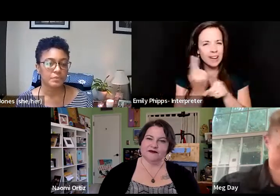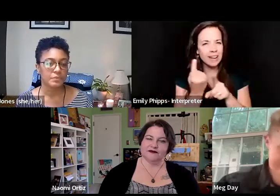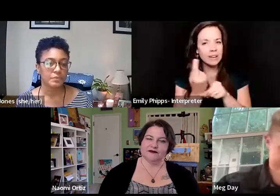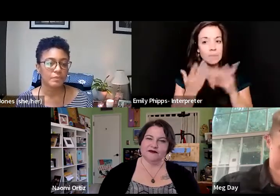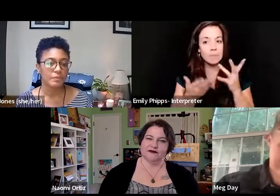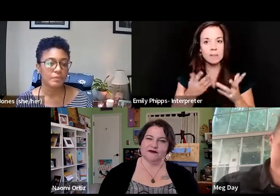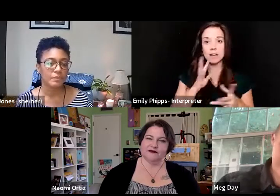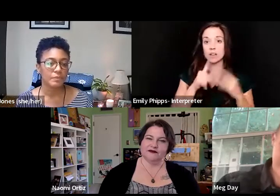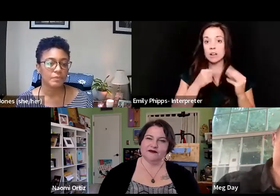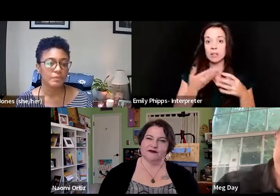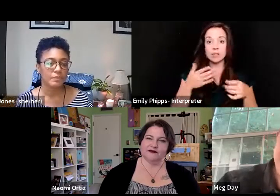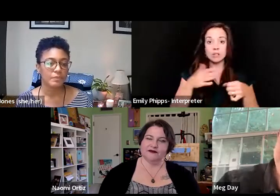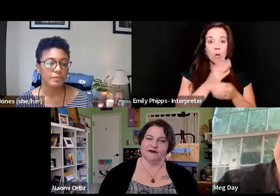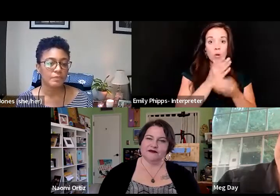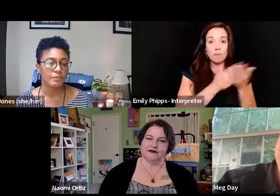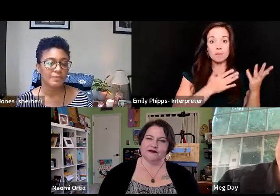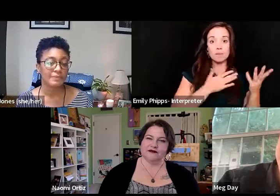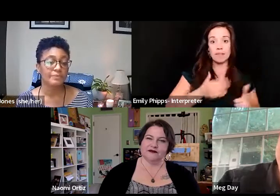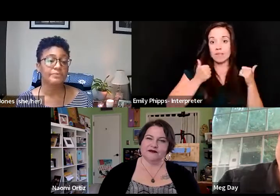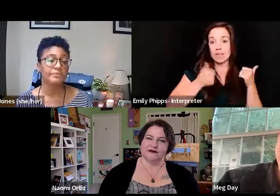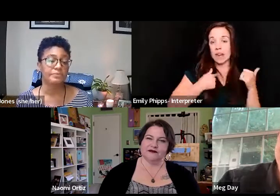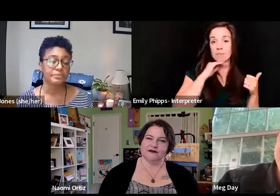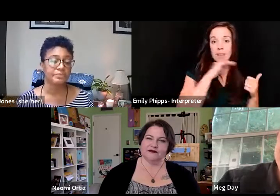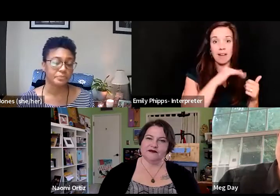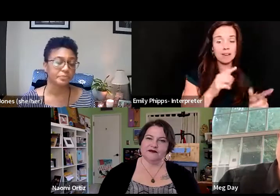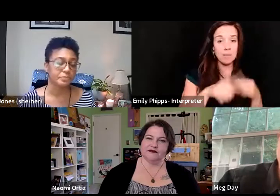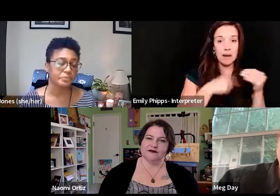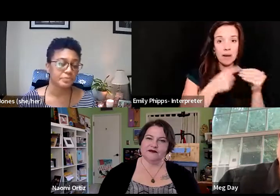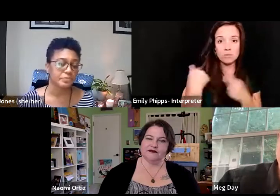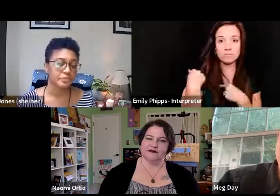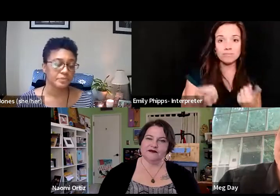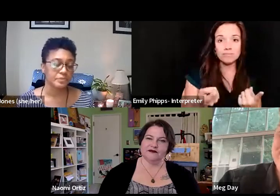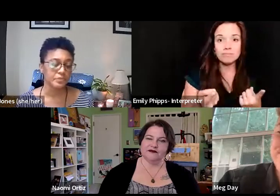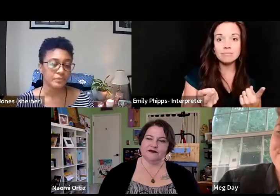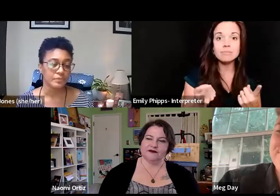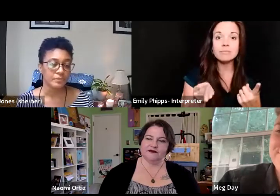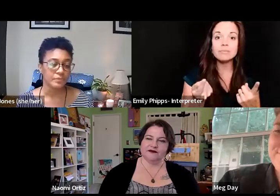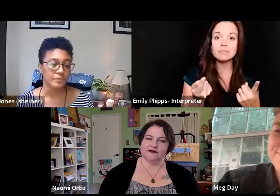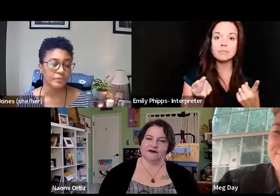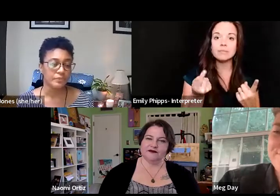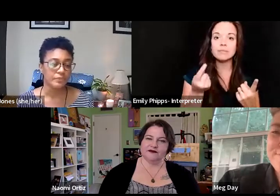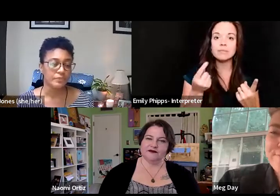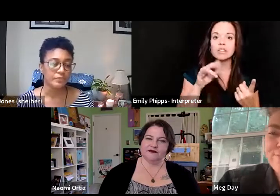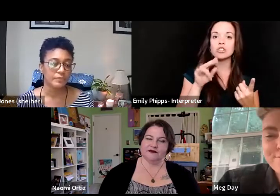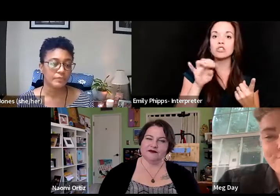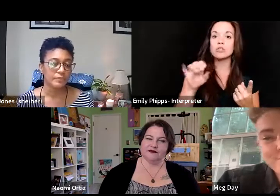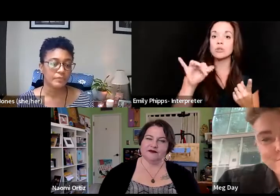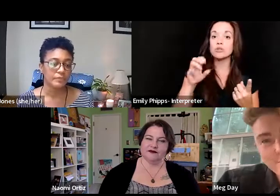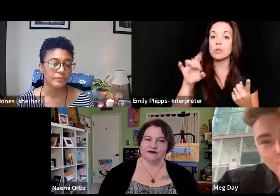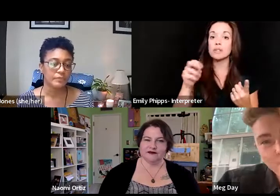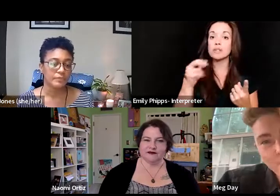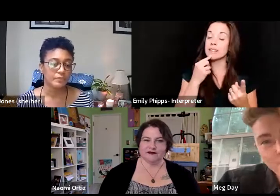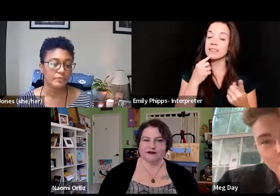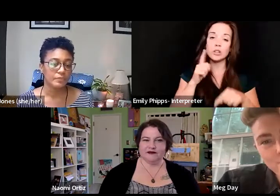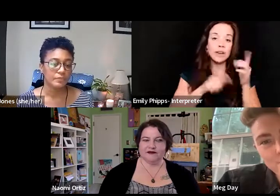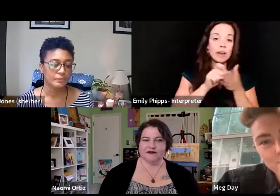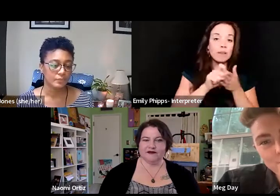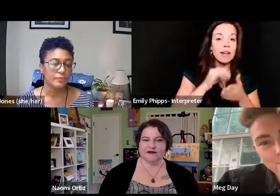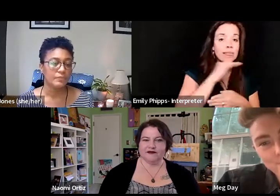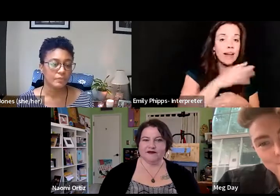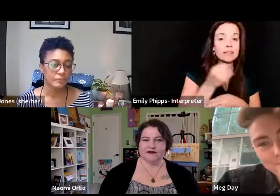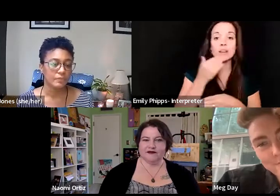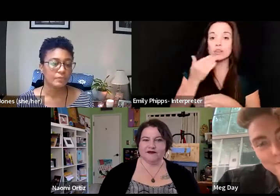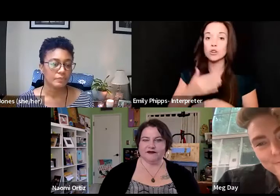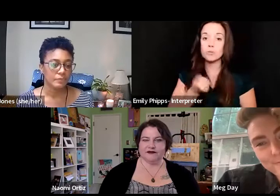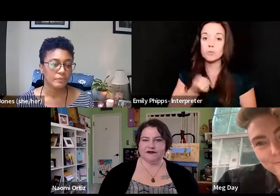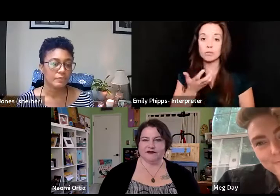about this whole part of my life that I'm lying about. Right. And as June Jordan said, you can't write lies and write good poetry. So that's important.